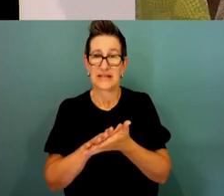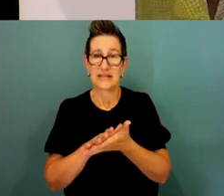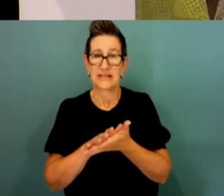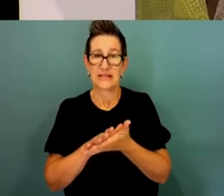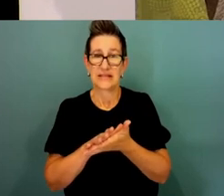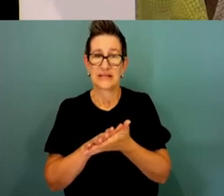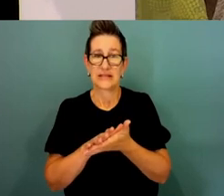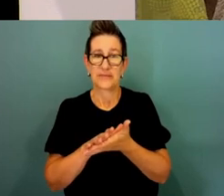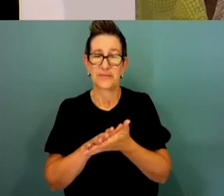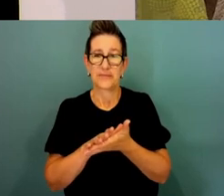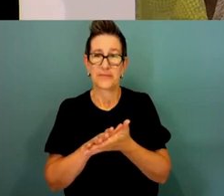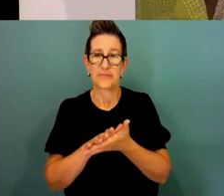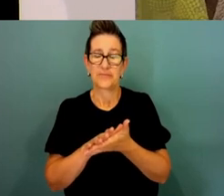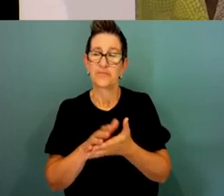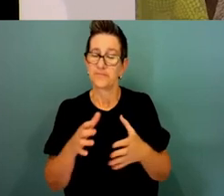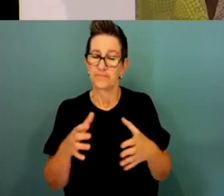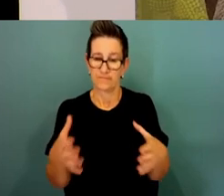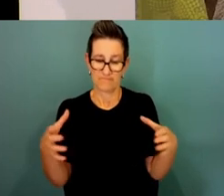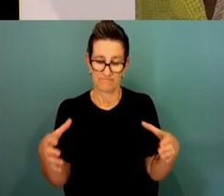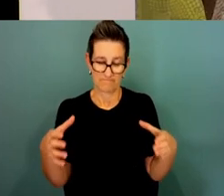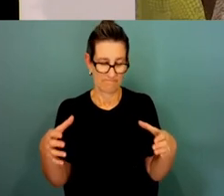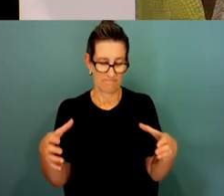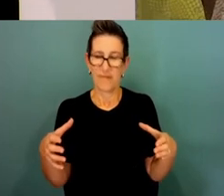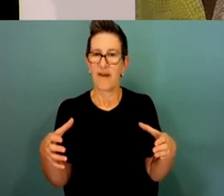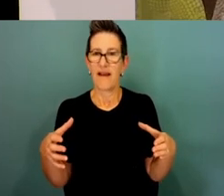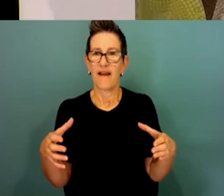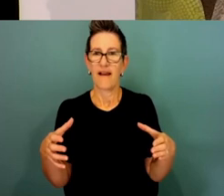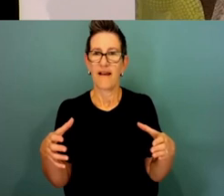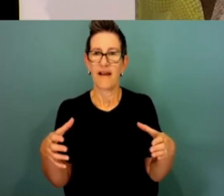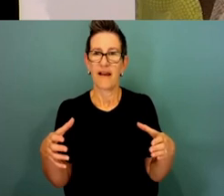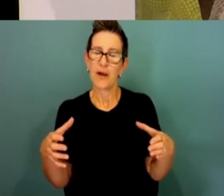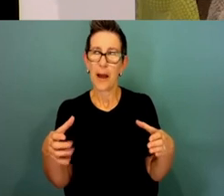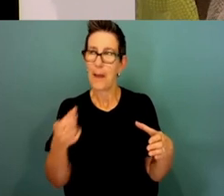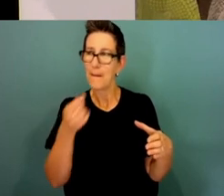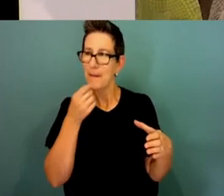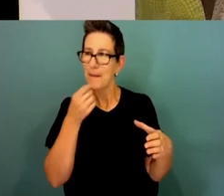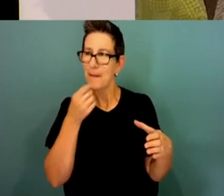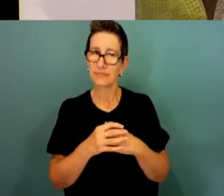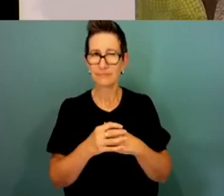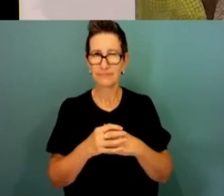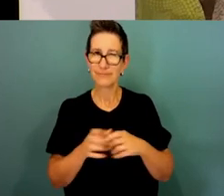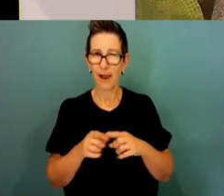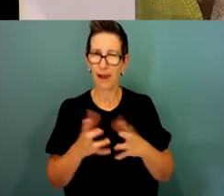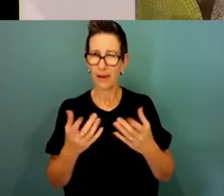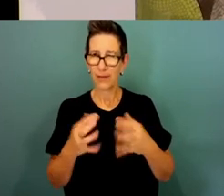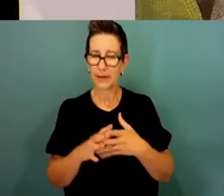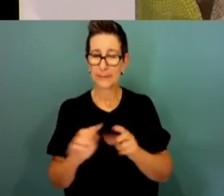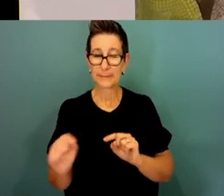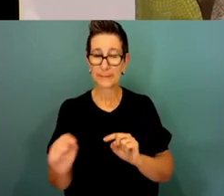have a bureaucracy, I guess you'd call it. So that's